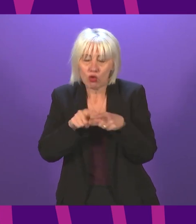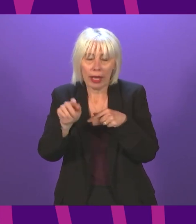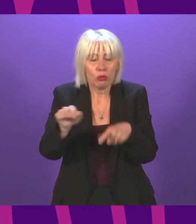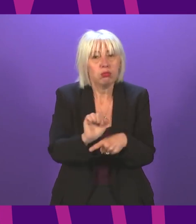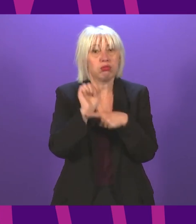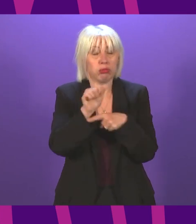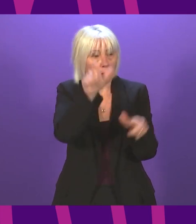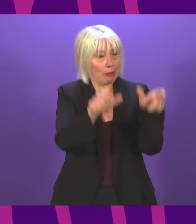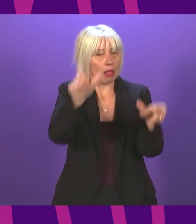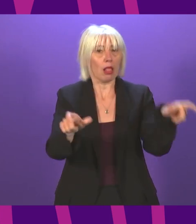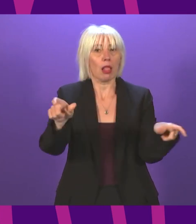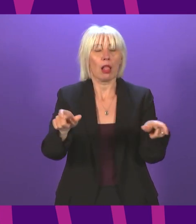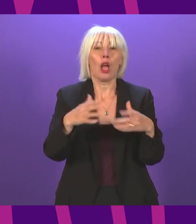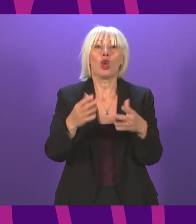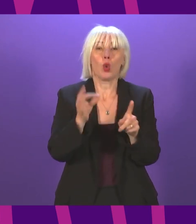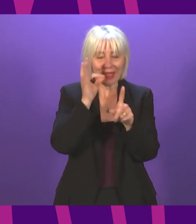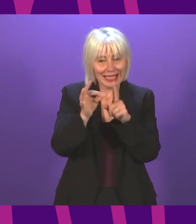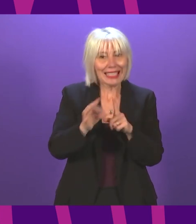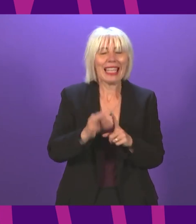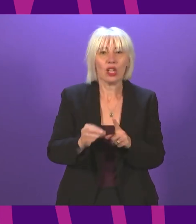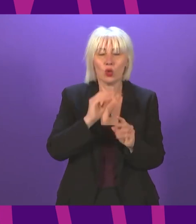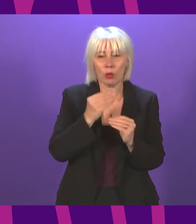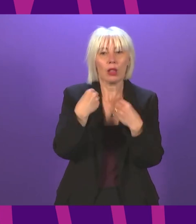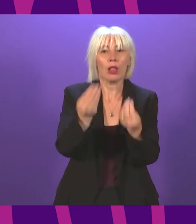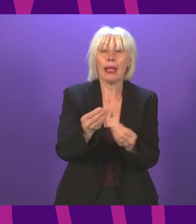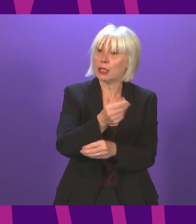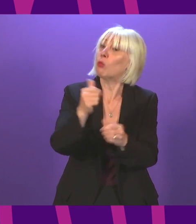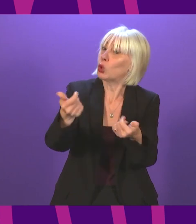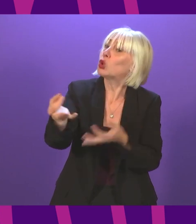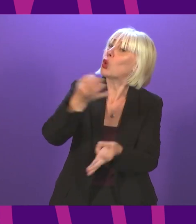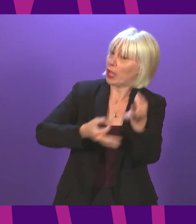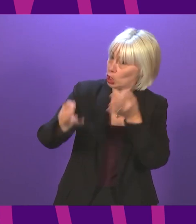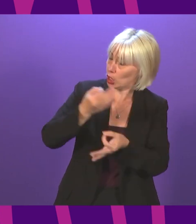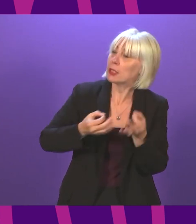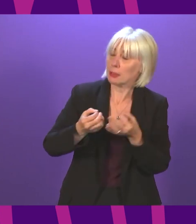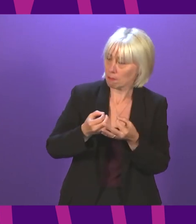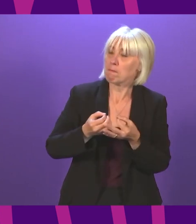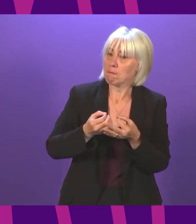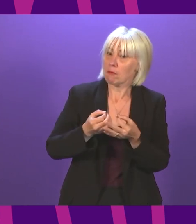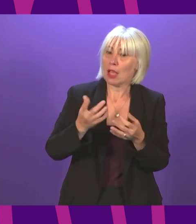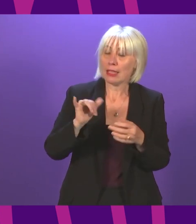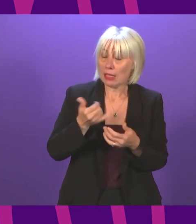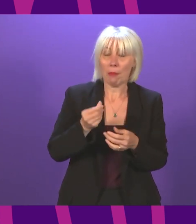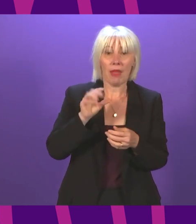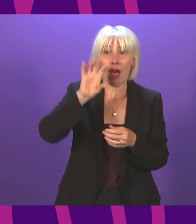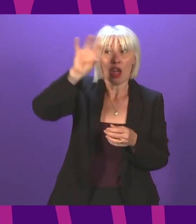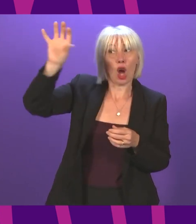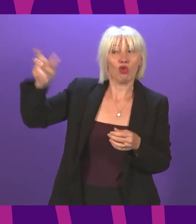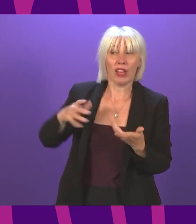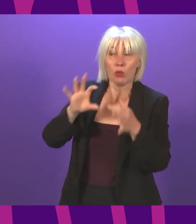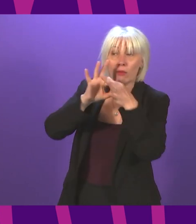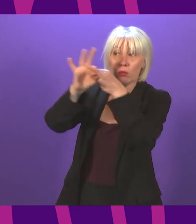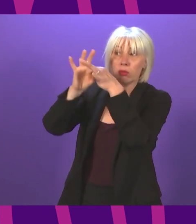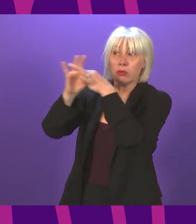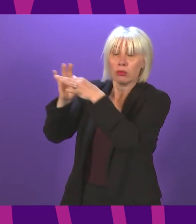people. So we will set out the detail on this. There are some legitimate questions posed there that we, and in some of them, we have to work with other countries to make sure we